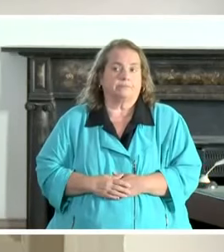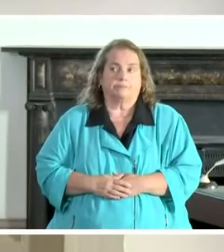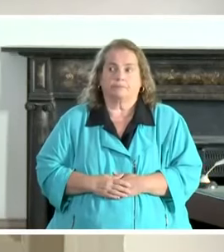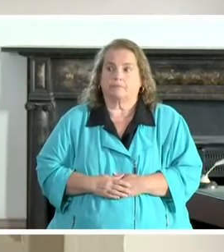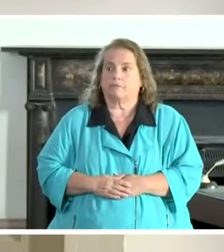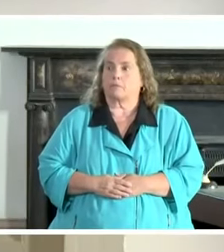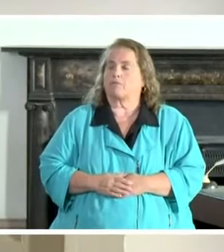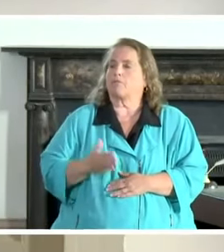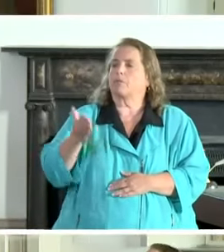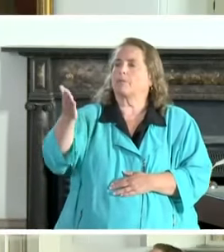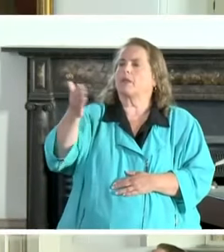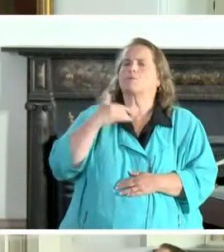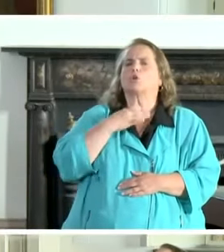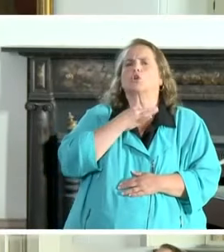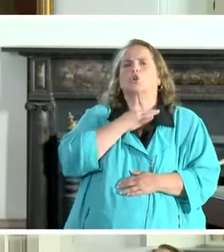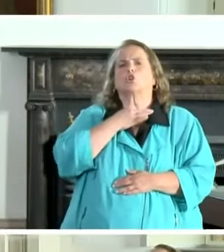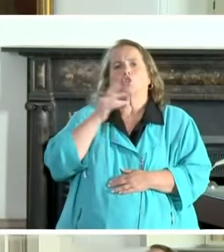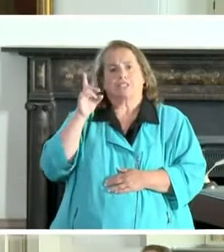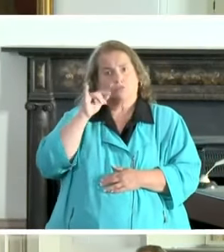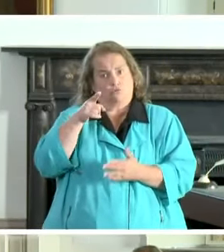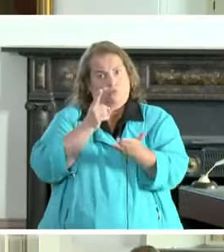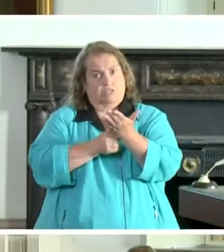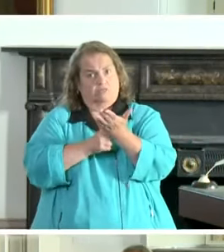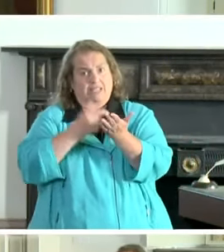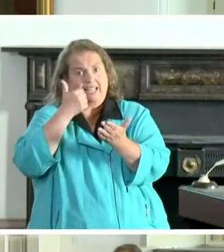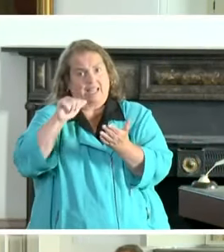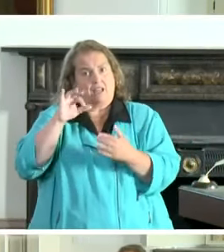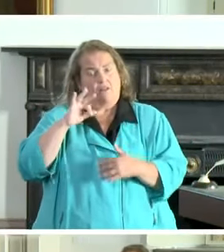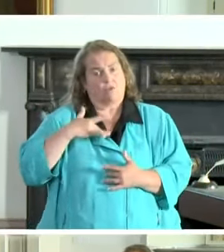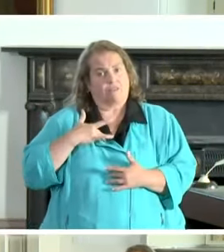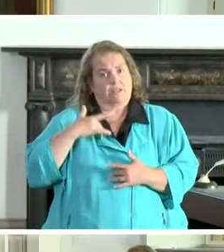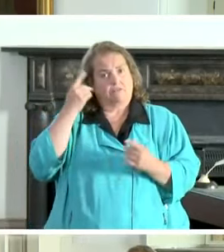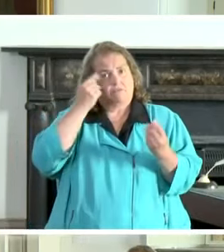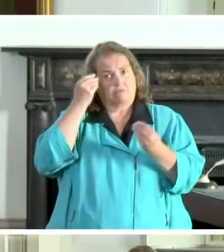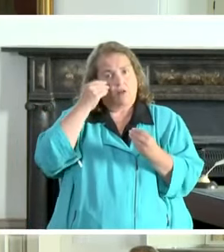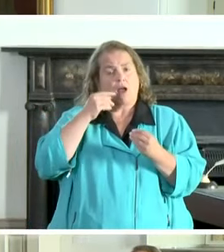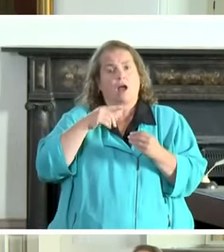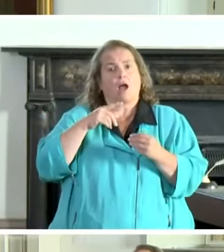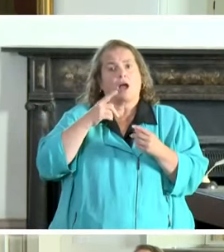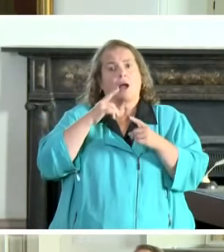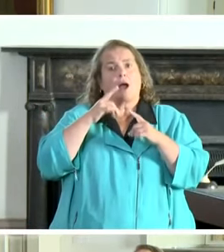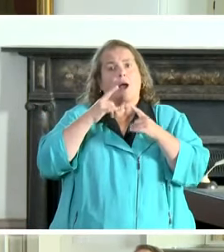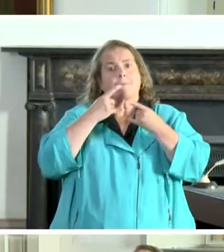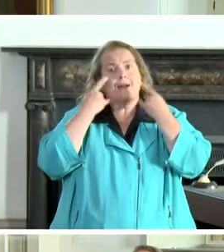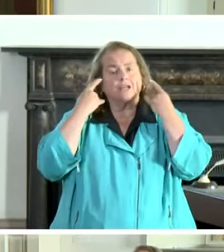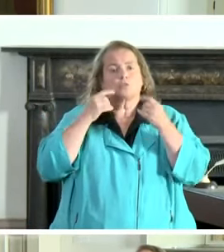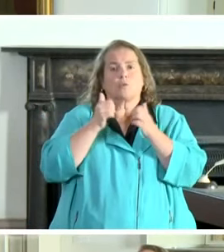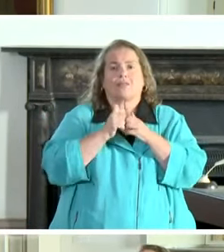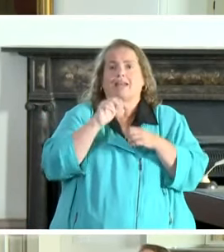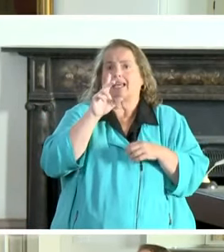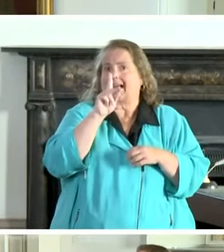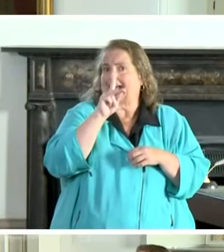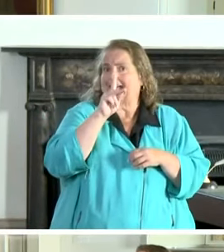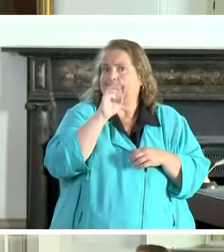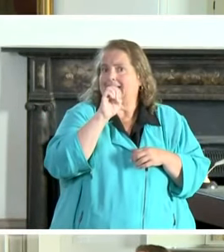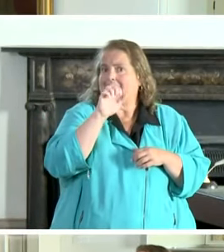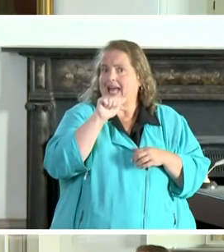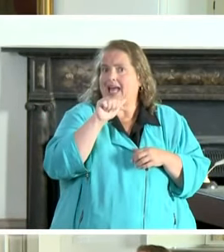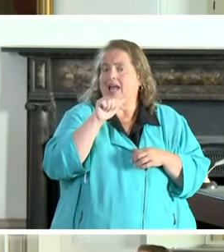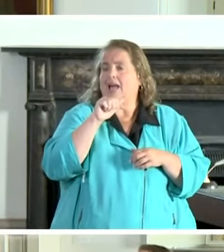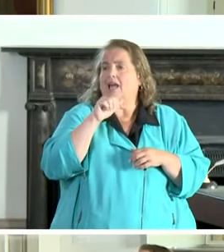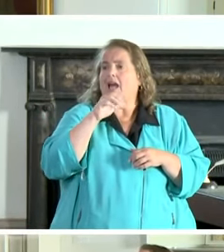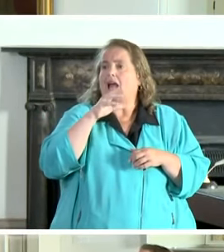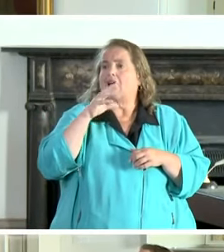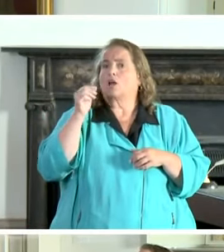Yes, sir. I'm curious whether you discussed any of the thoughts on the mask with the KPA and the state's largest union